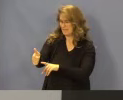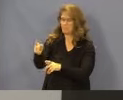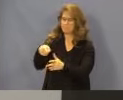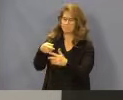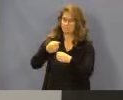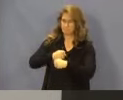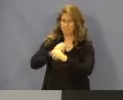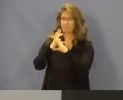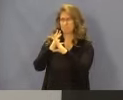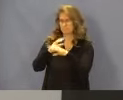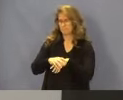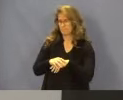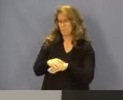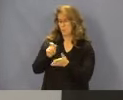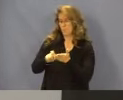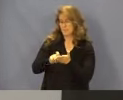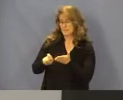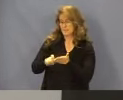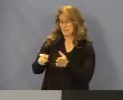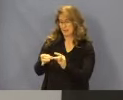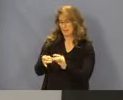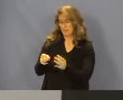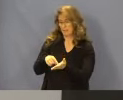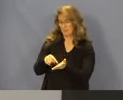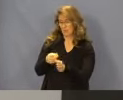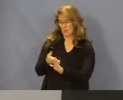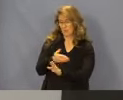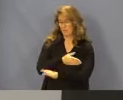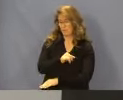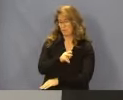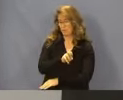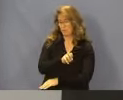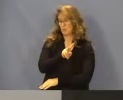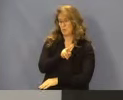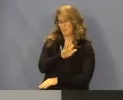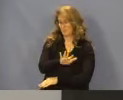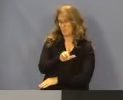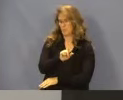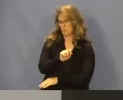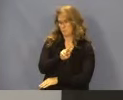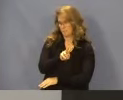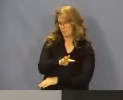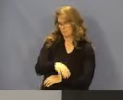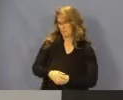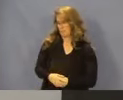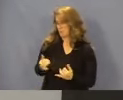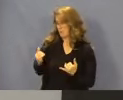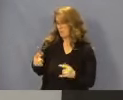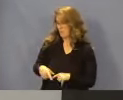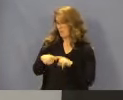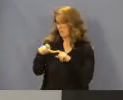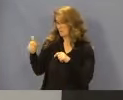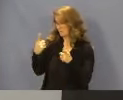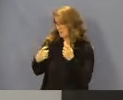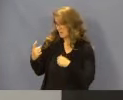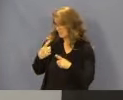audio. Written comments are due on or before June 25th, 2024. At this time, I'll pause for